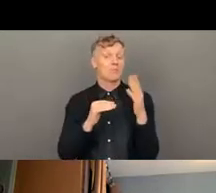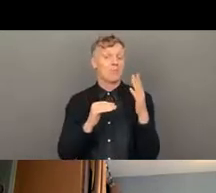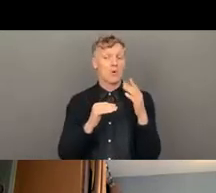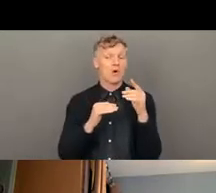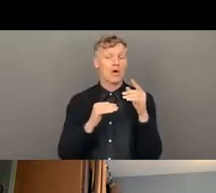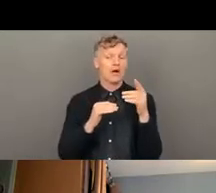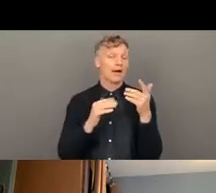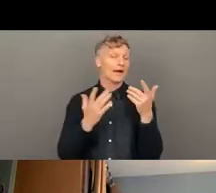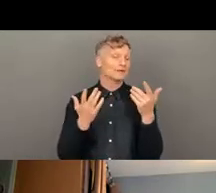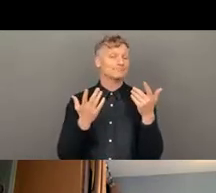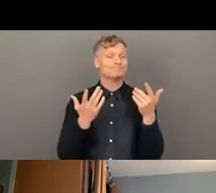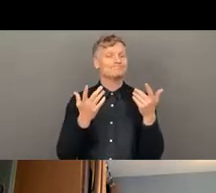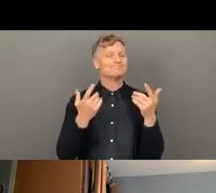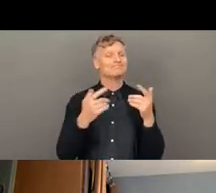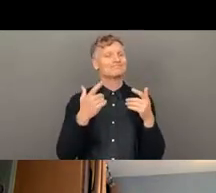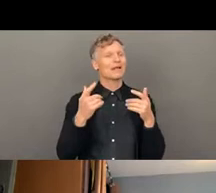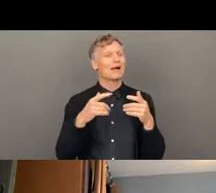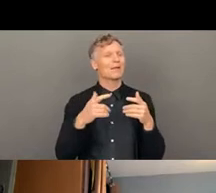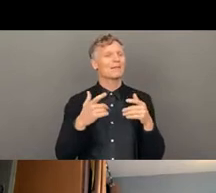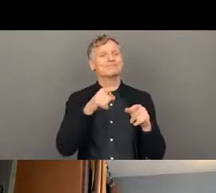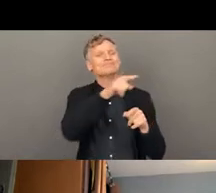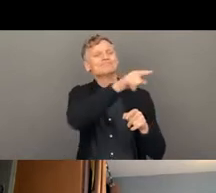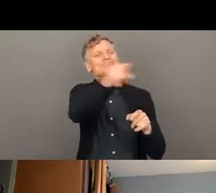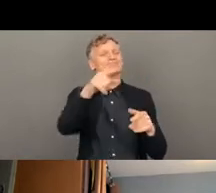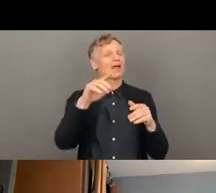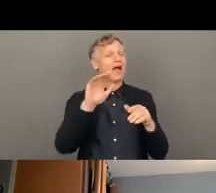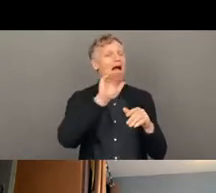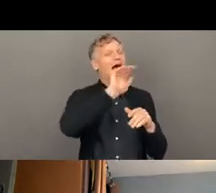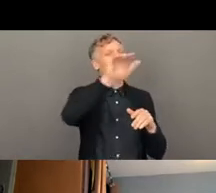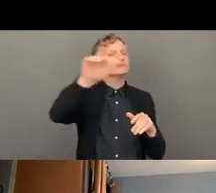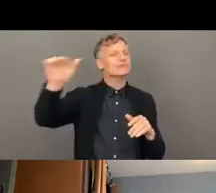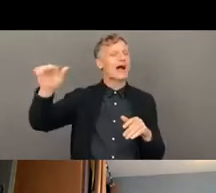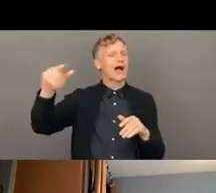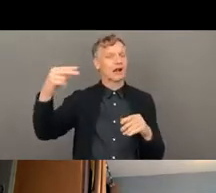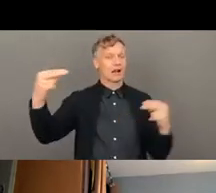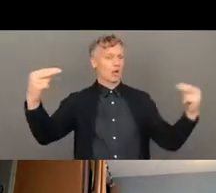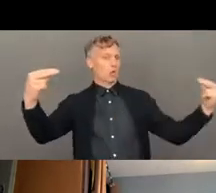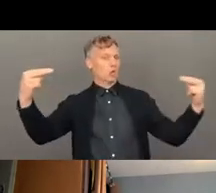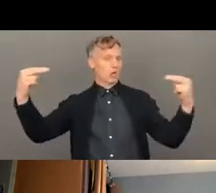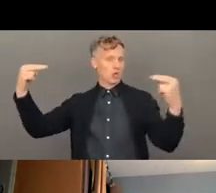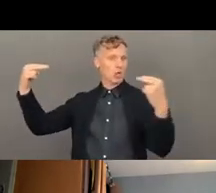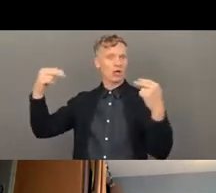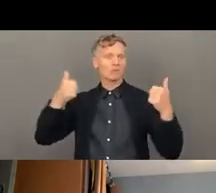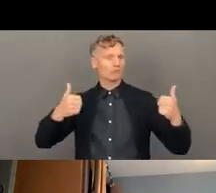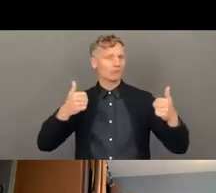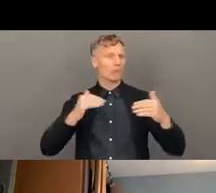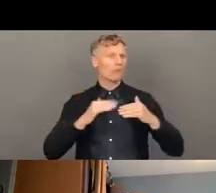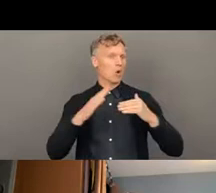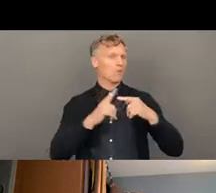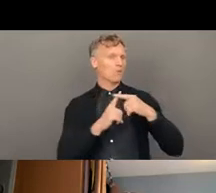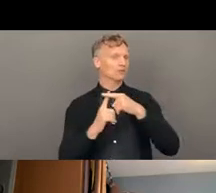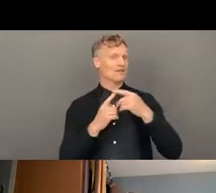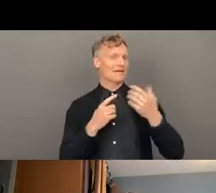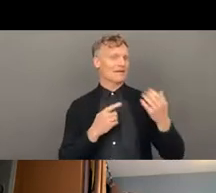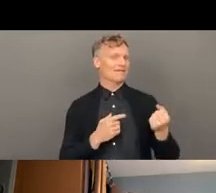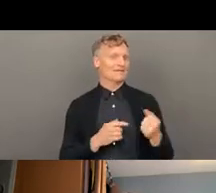So I hope I've captured everything there. Well, that seems very thorough. Um, we, we're going a little bit